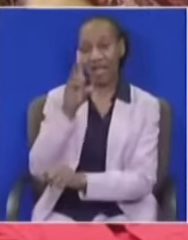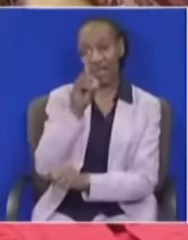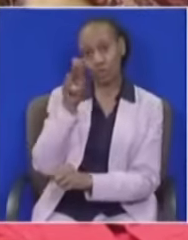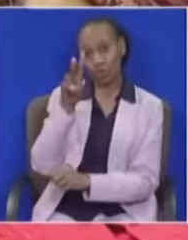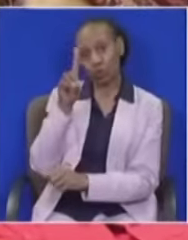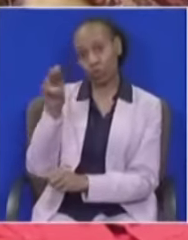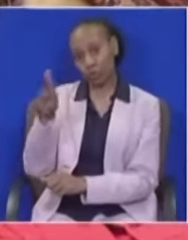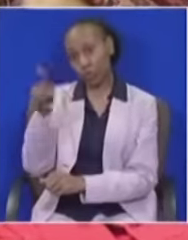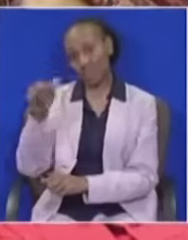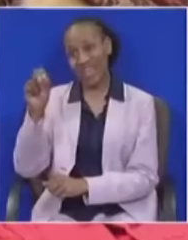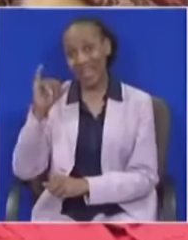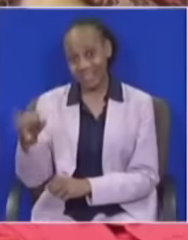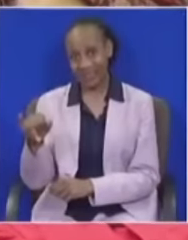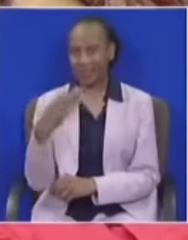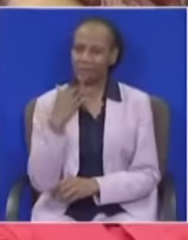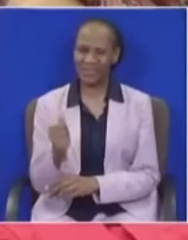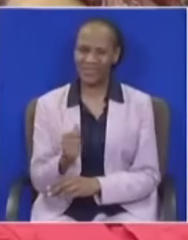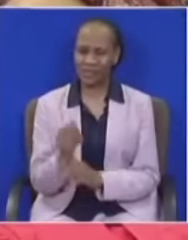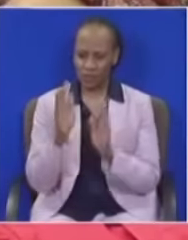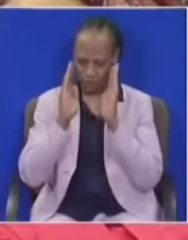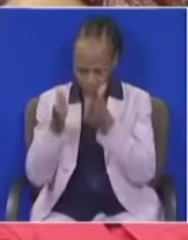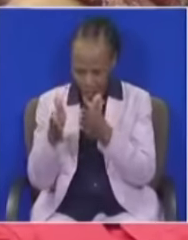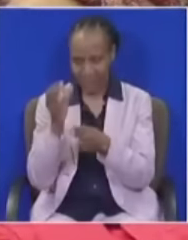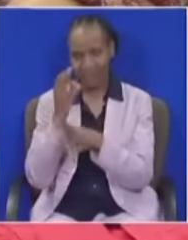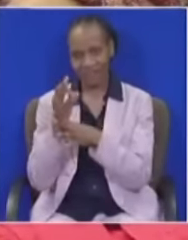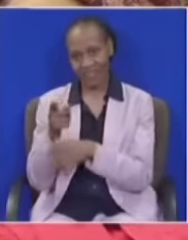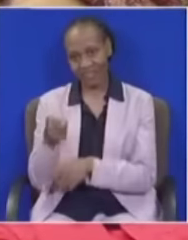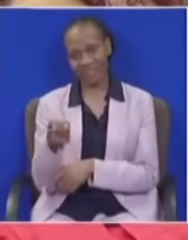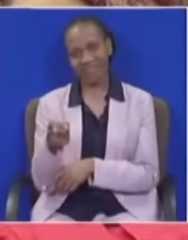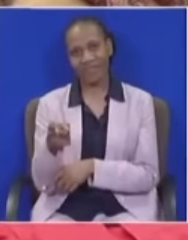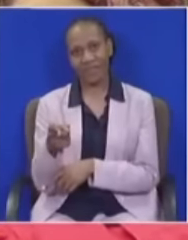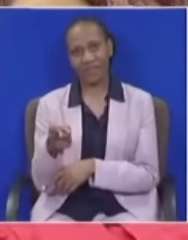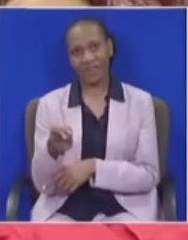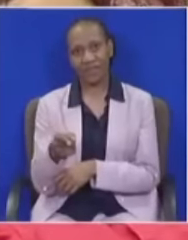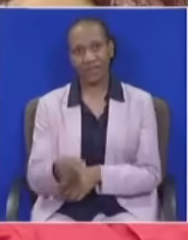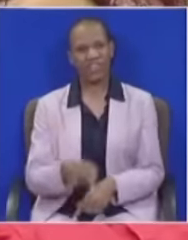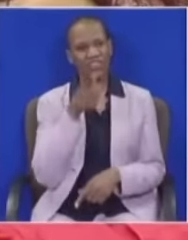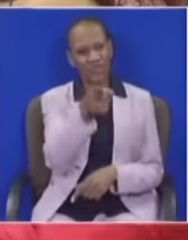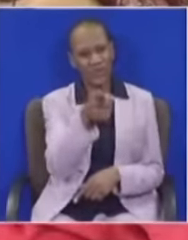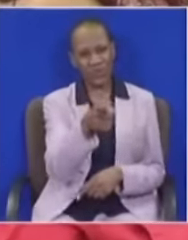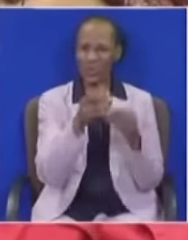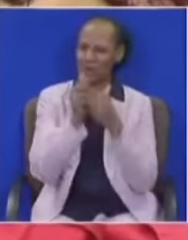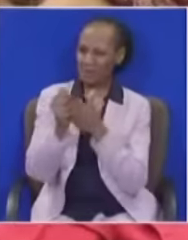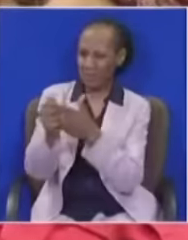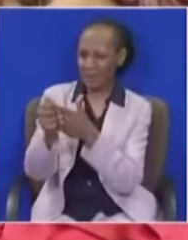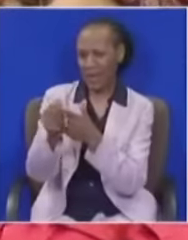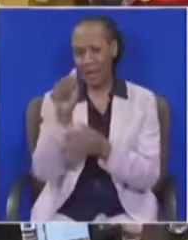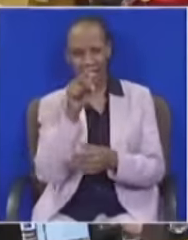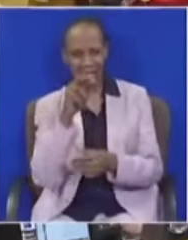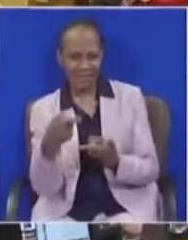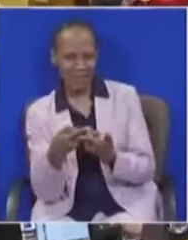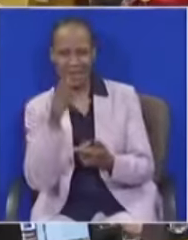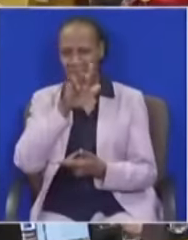not about the ANC. Can you please focus, Mama? Honorable Member, we are not talking about you being here since 1924.